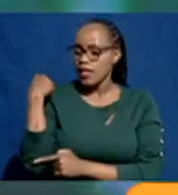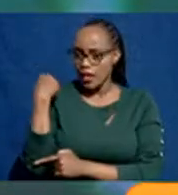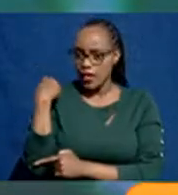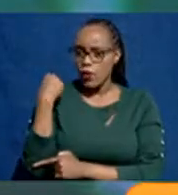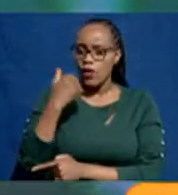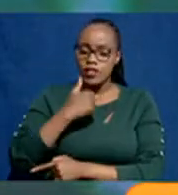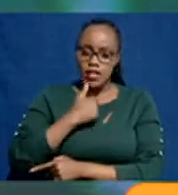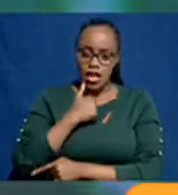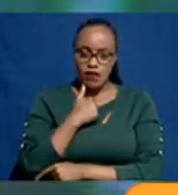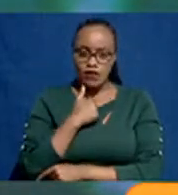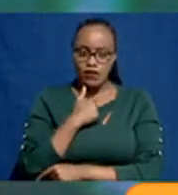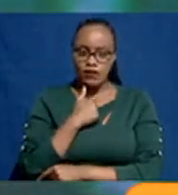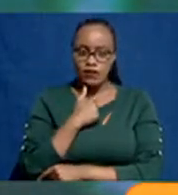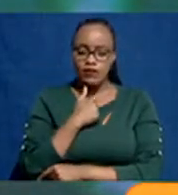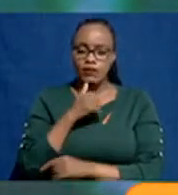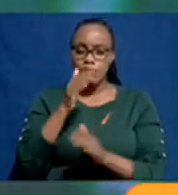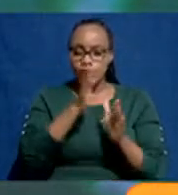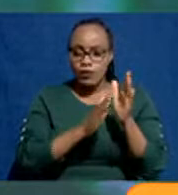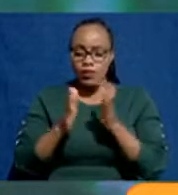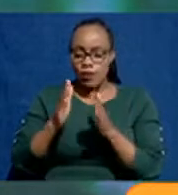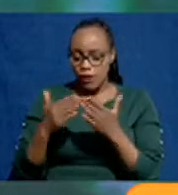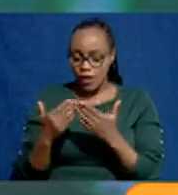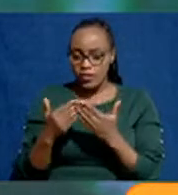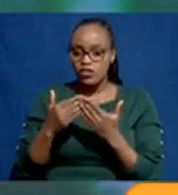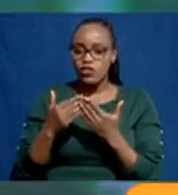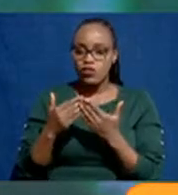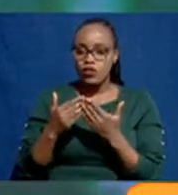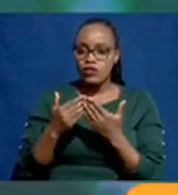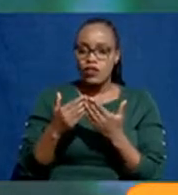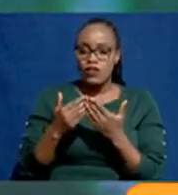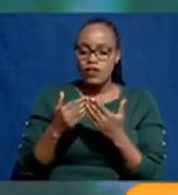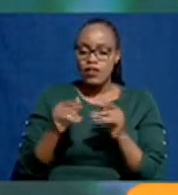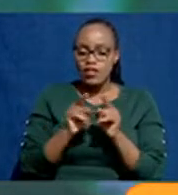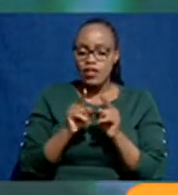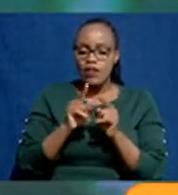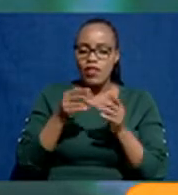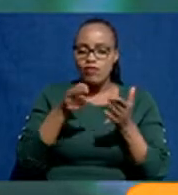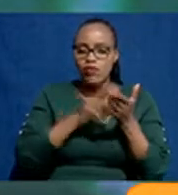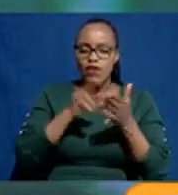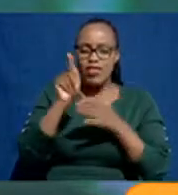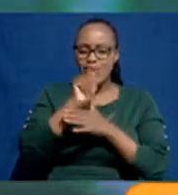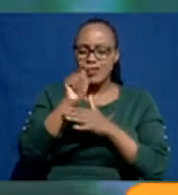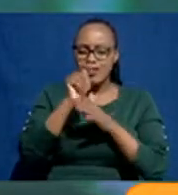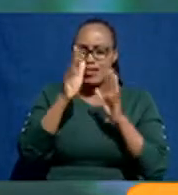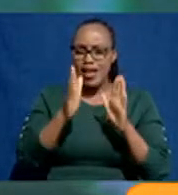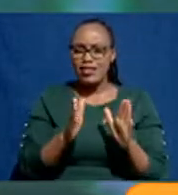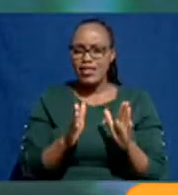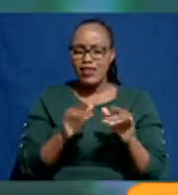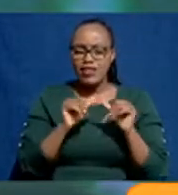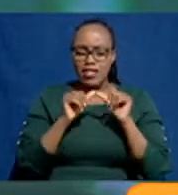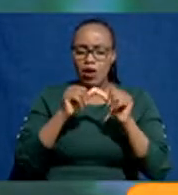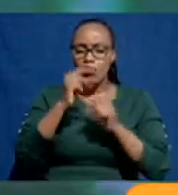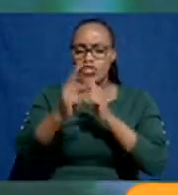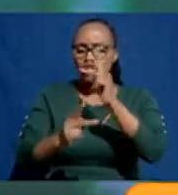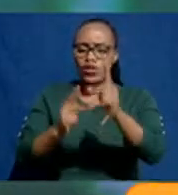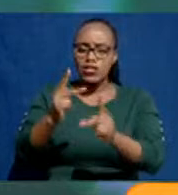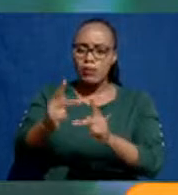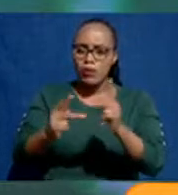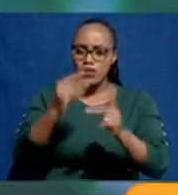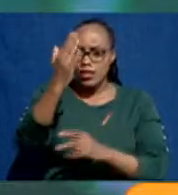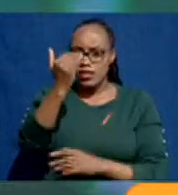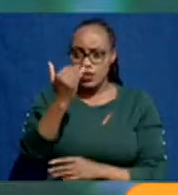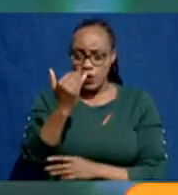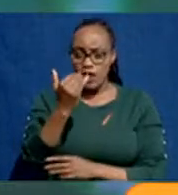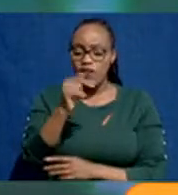actually a plan of rolling out the retouring of the trainers. Actually, this is a continuous process because,